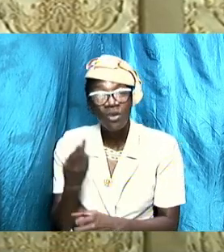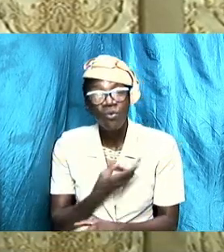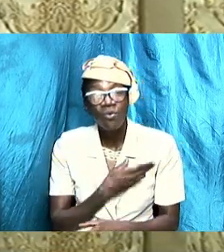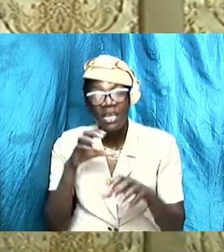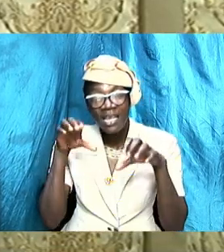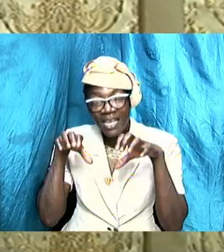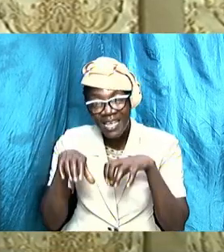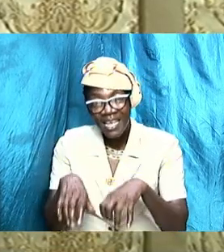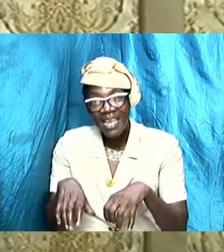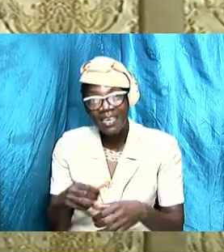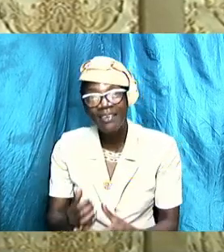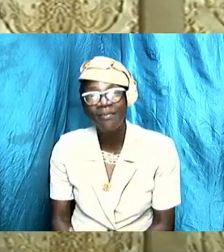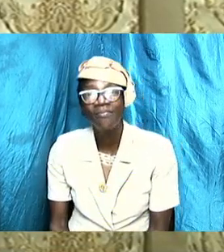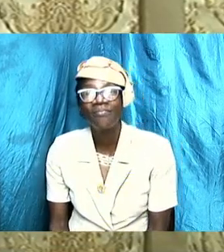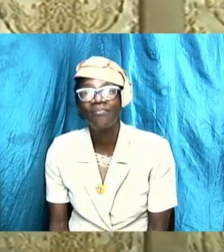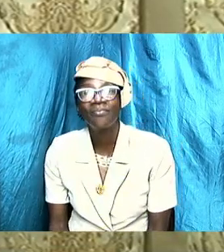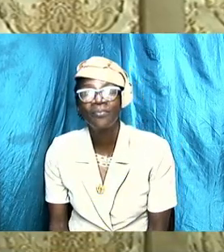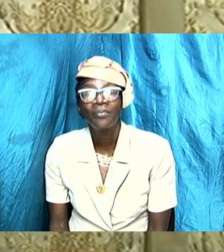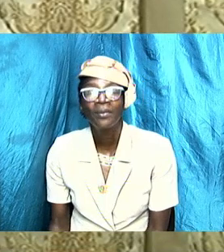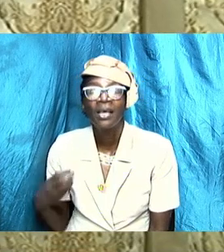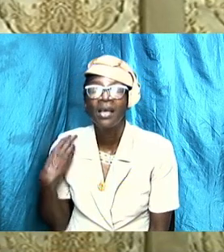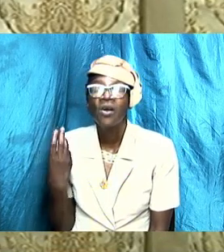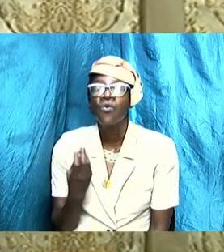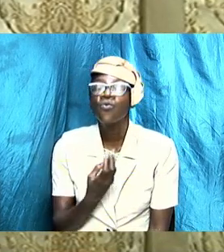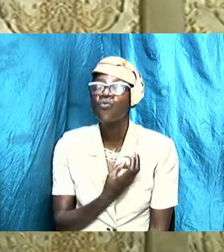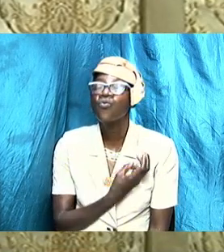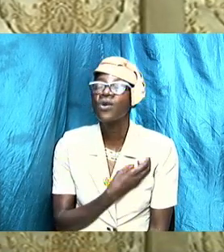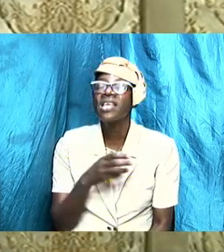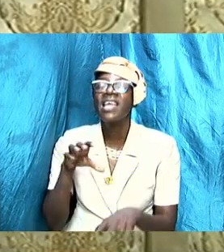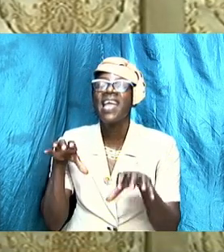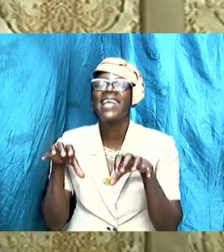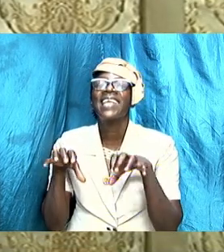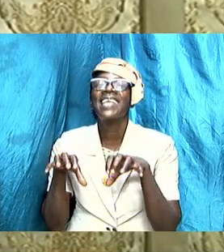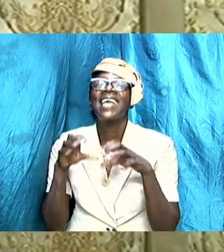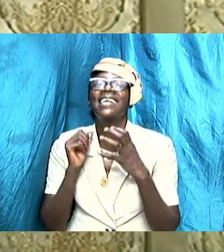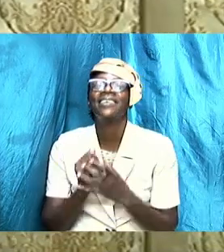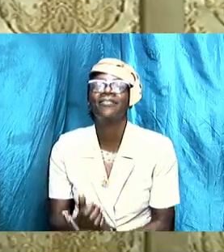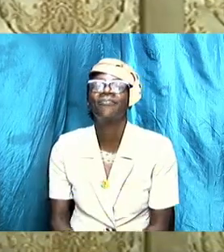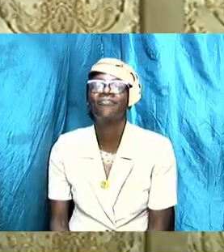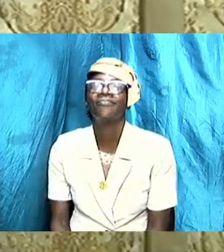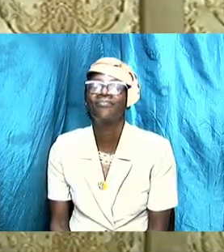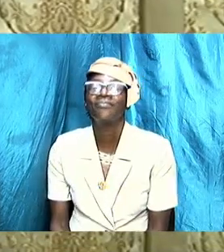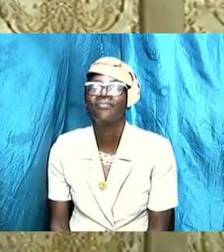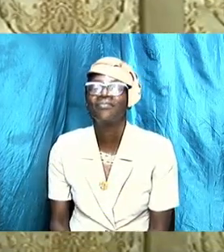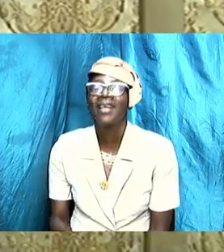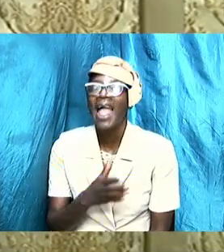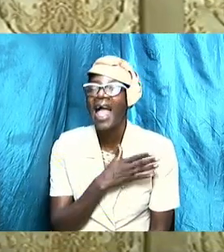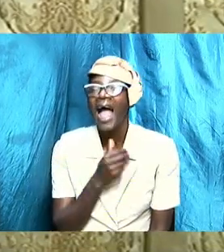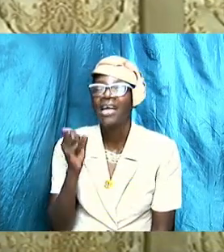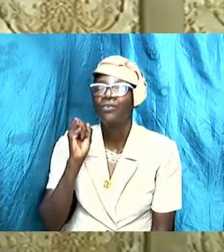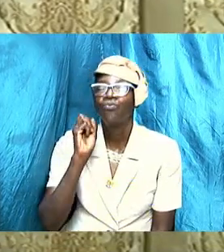we literally can and should